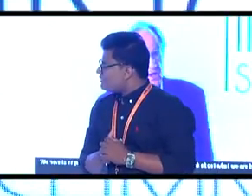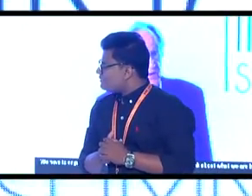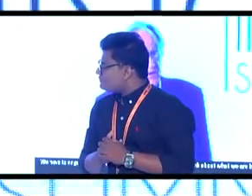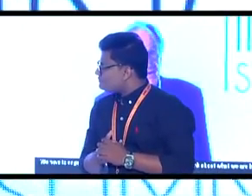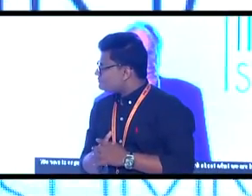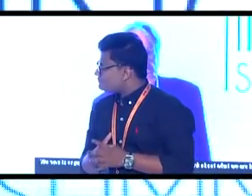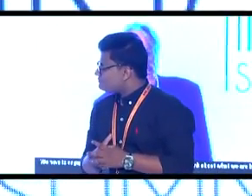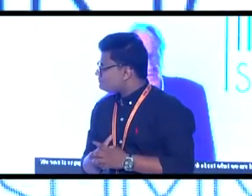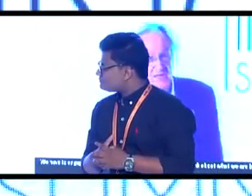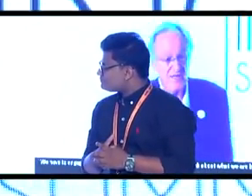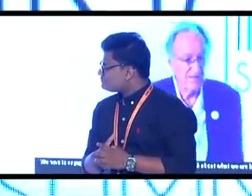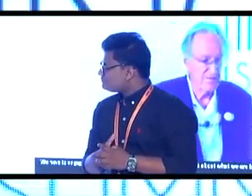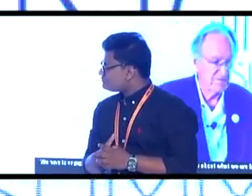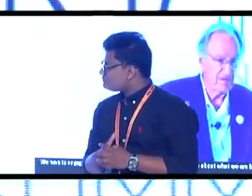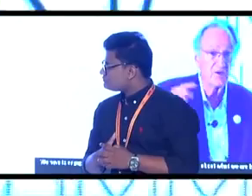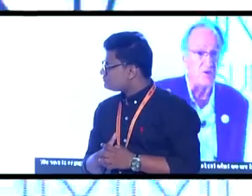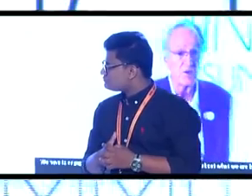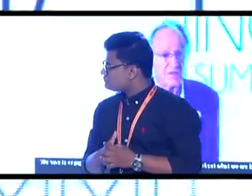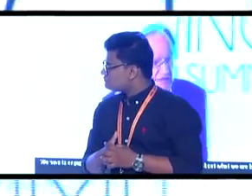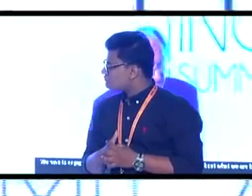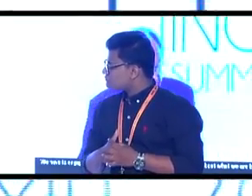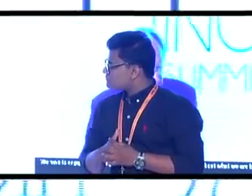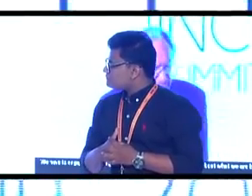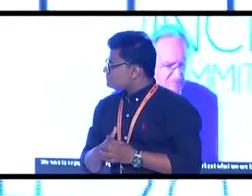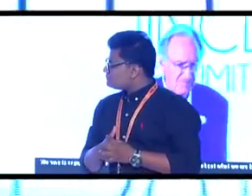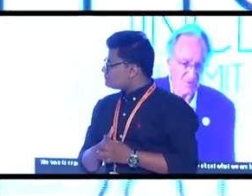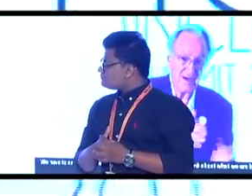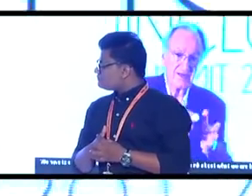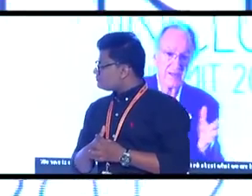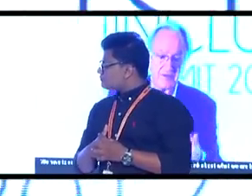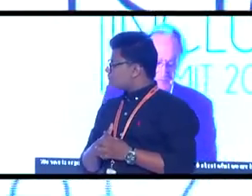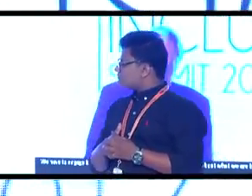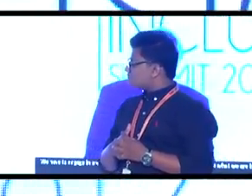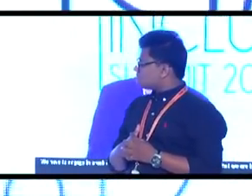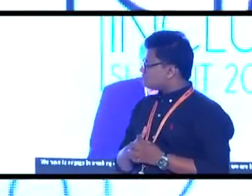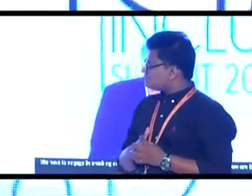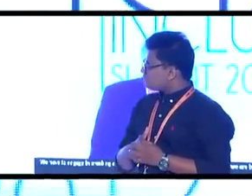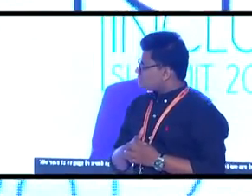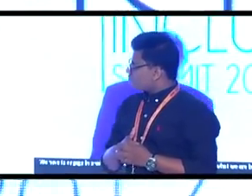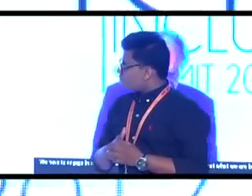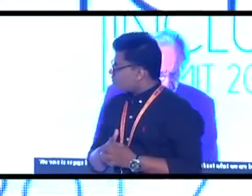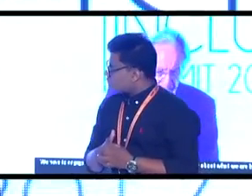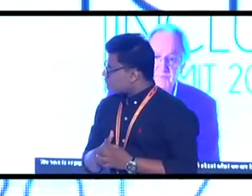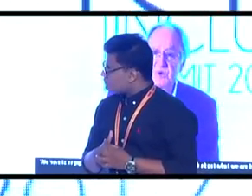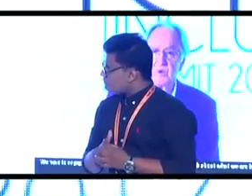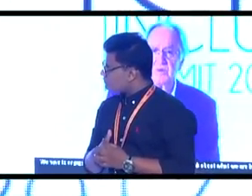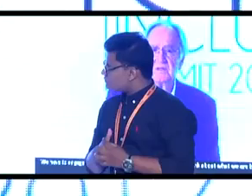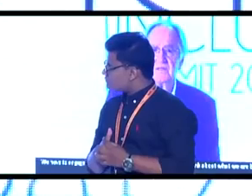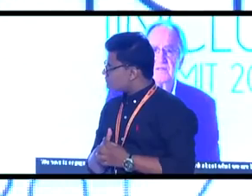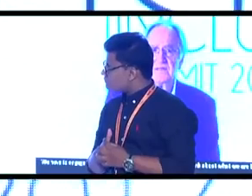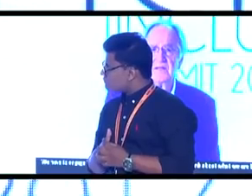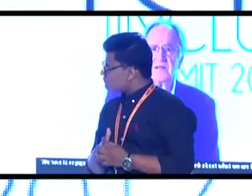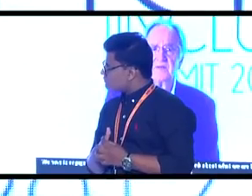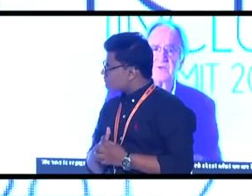Not here, not in Washington, D.C., not in New York City. We're trying to get some of them. I'm told